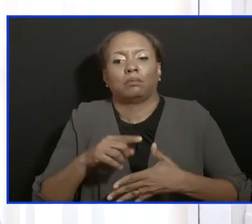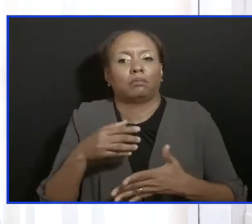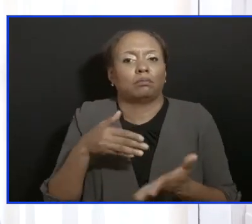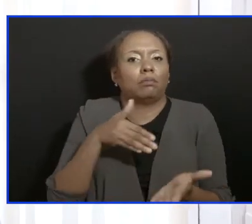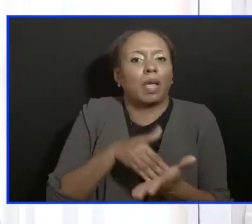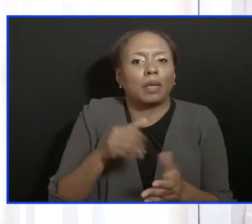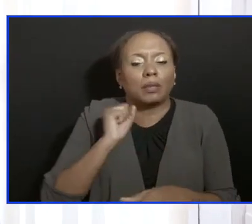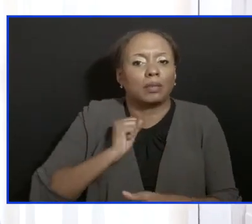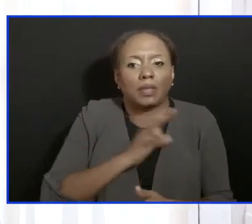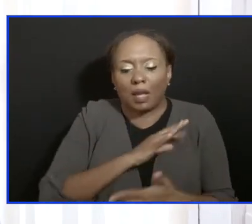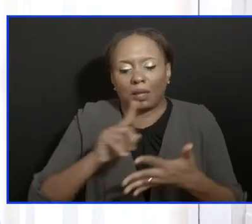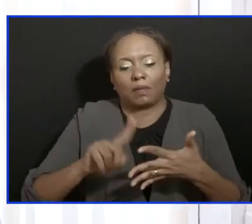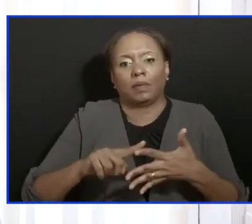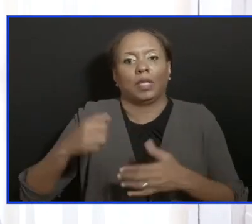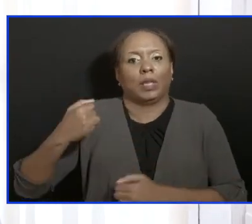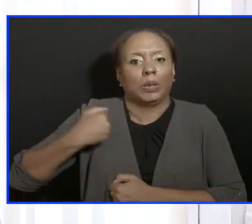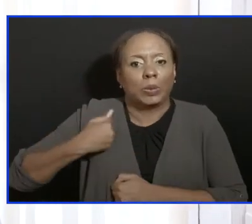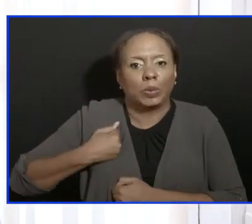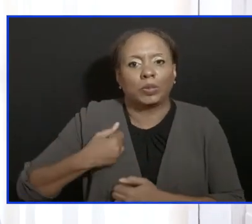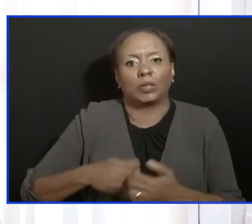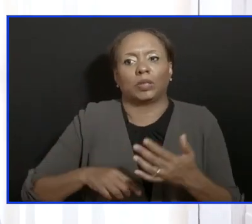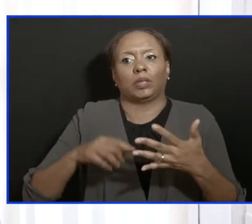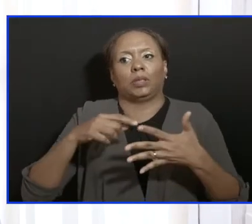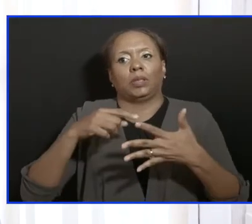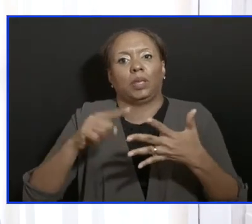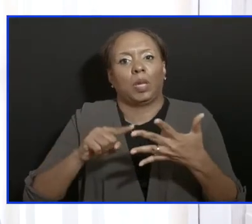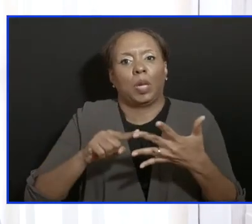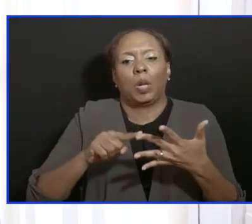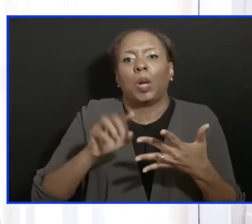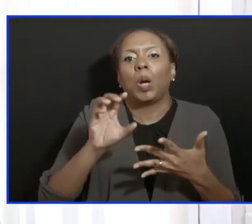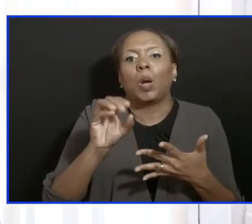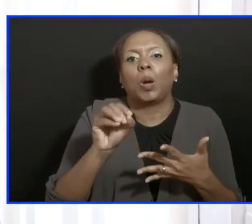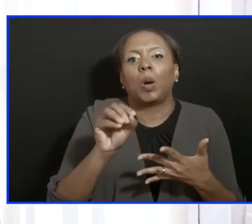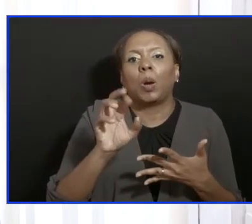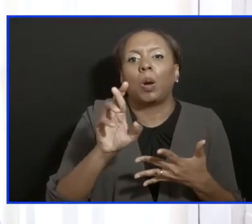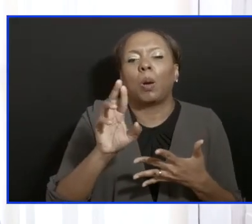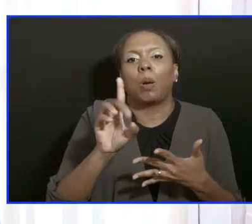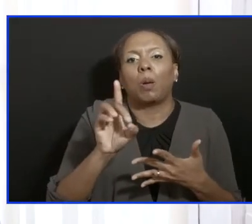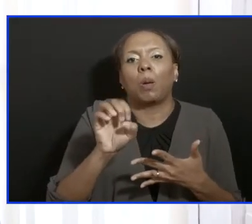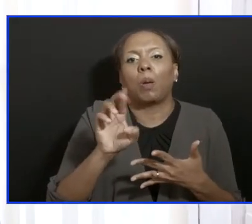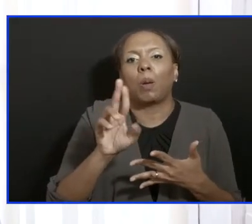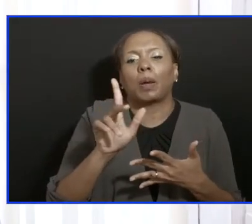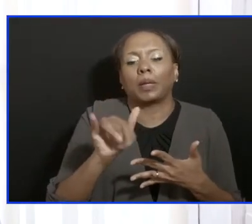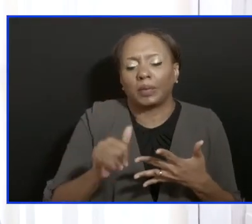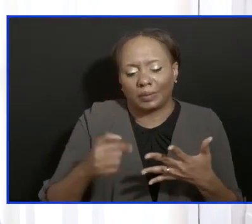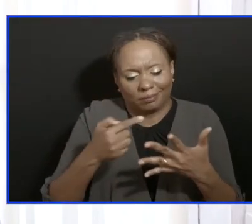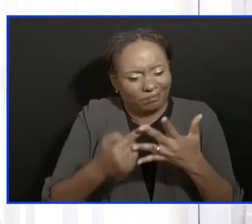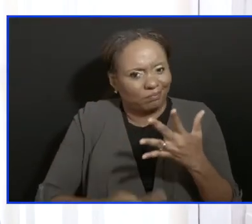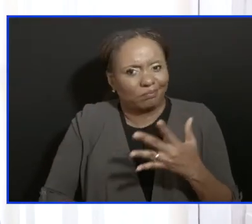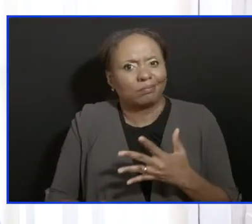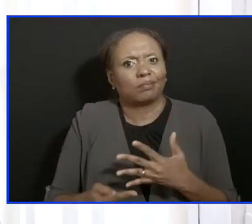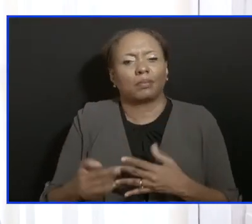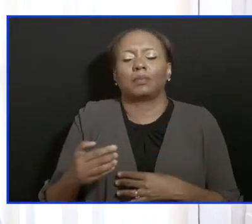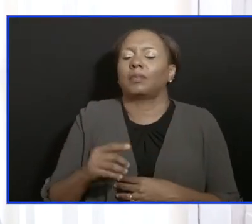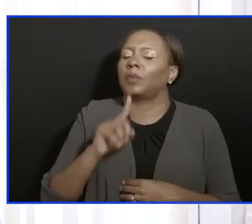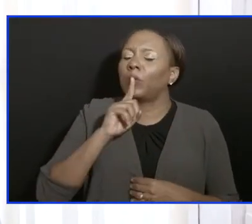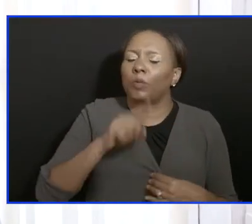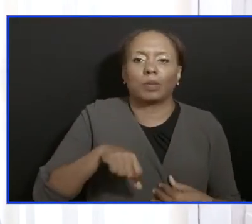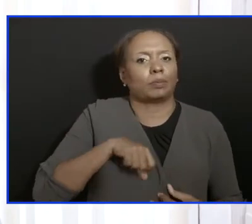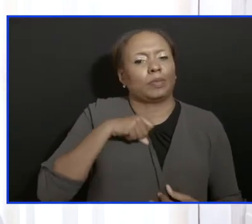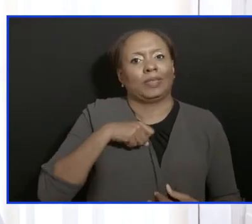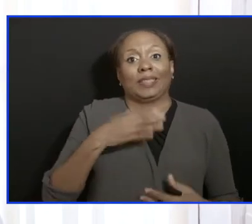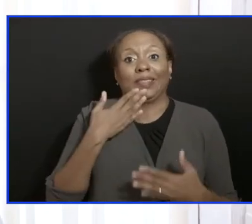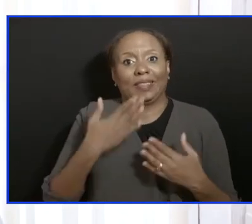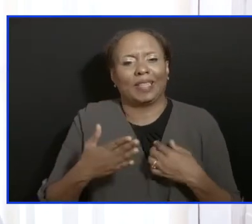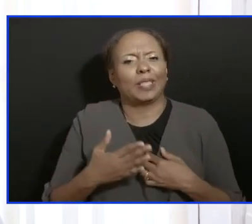front line people. Believe you me, I continue to be proud of our people each and every day. And we know it is rough, but we